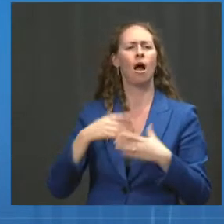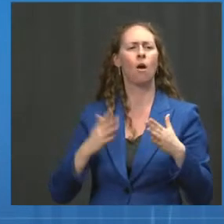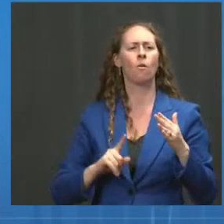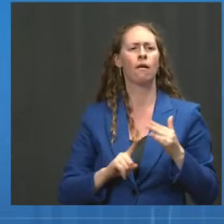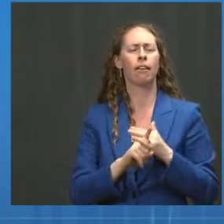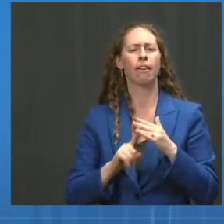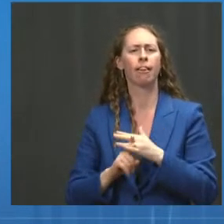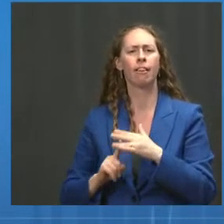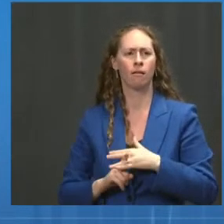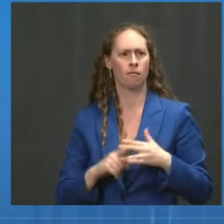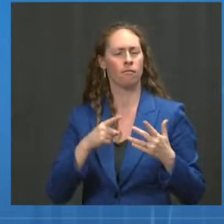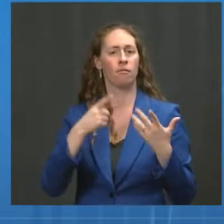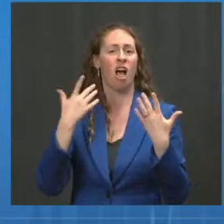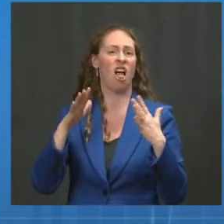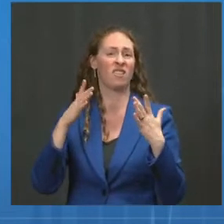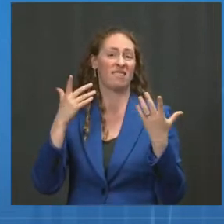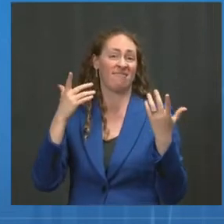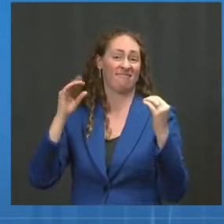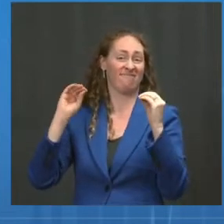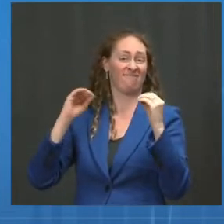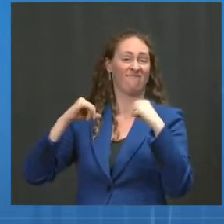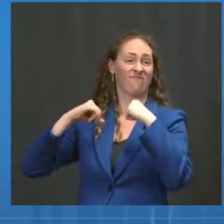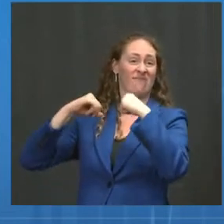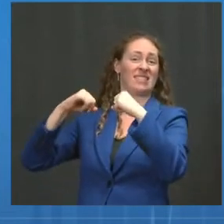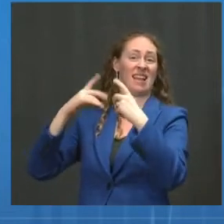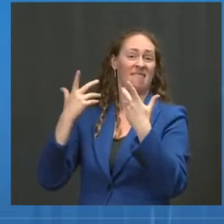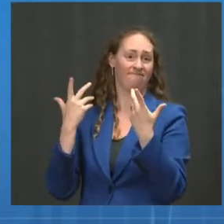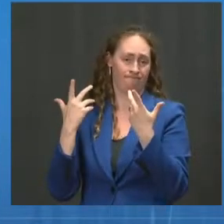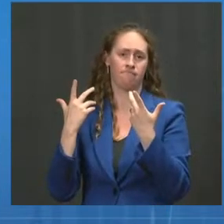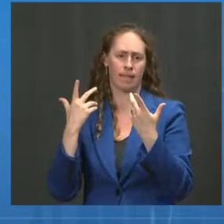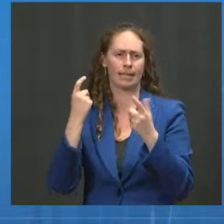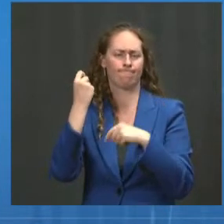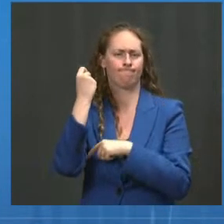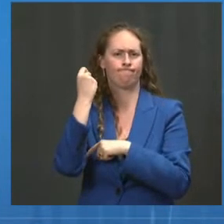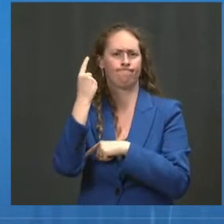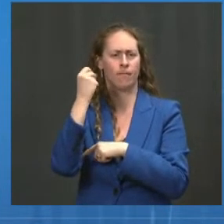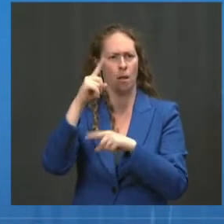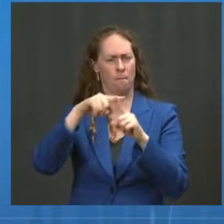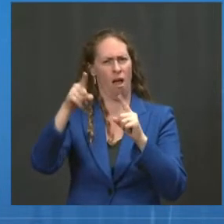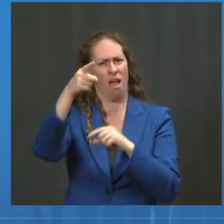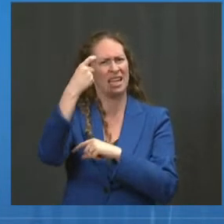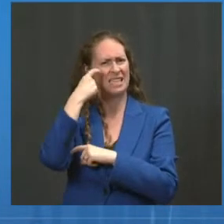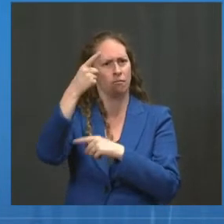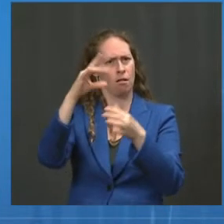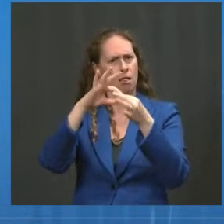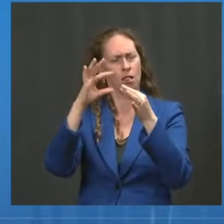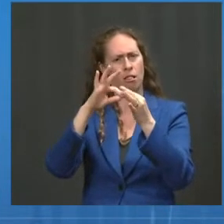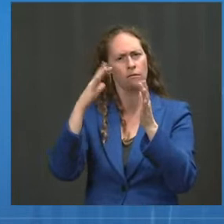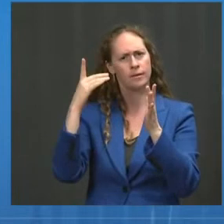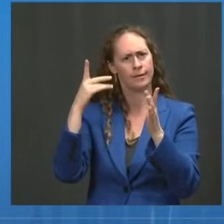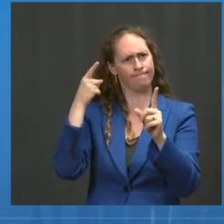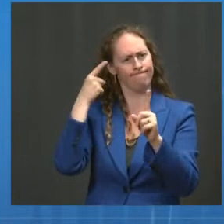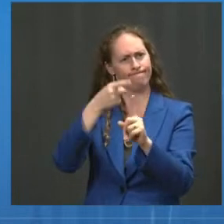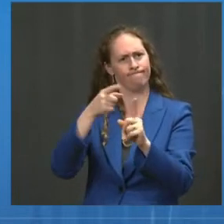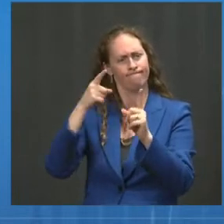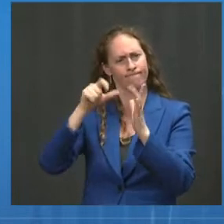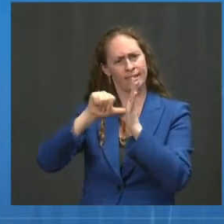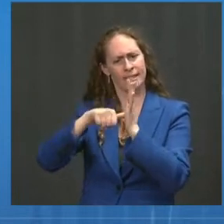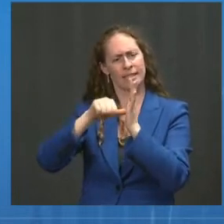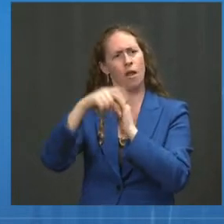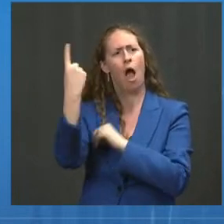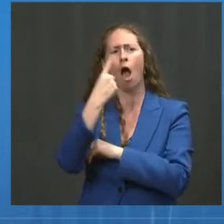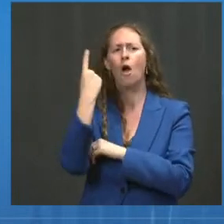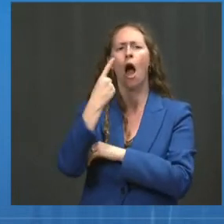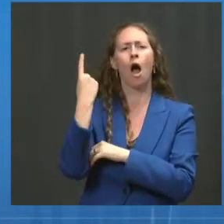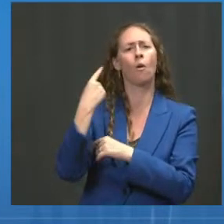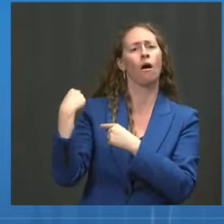opposed to having waning protection. You made a point of saying repeatedly that booster shots weren't needed for the time and